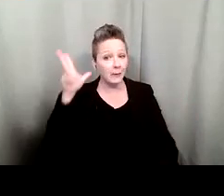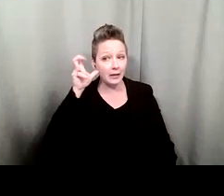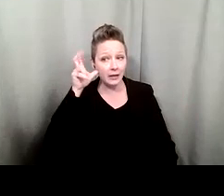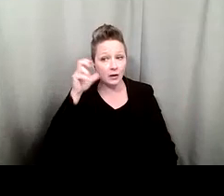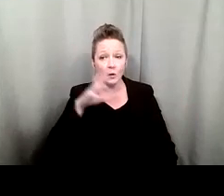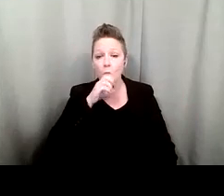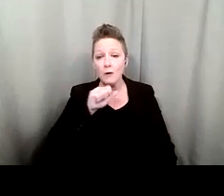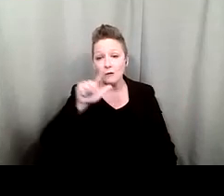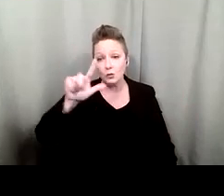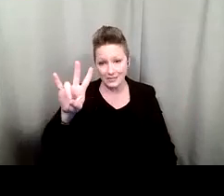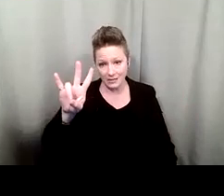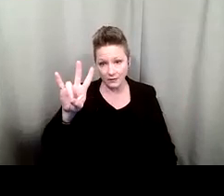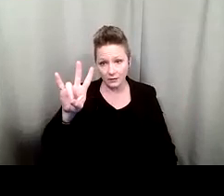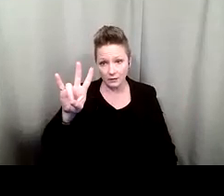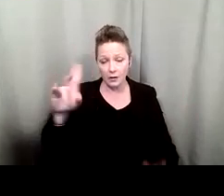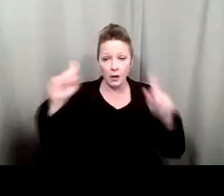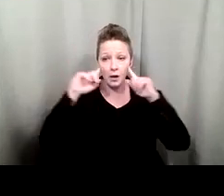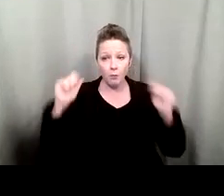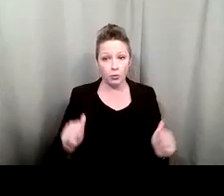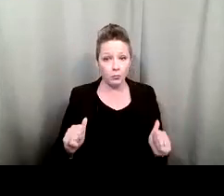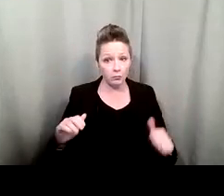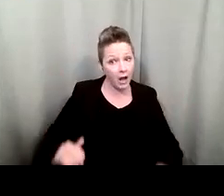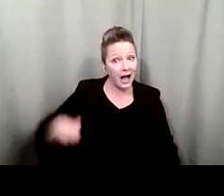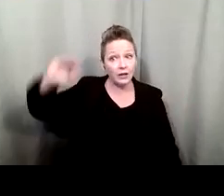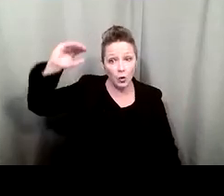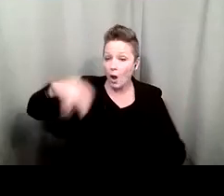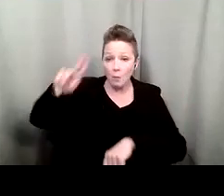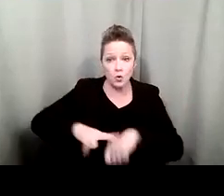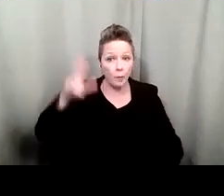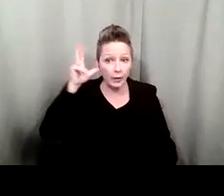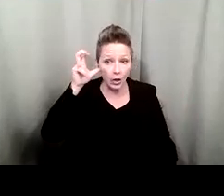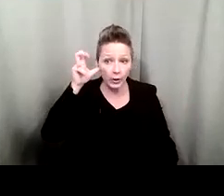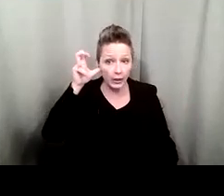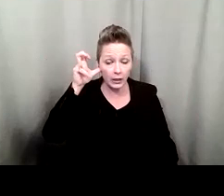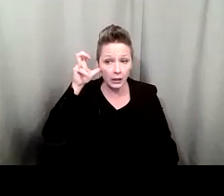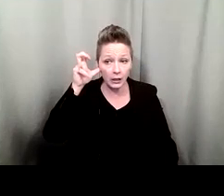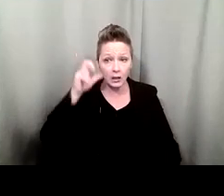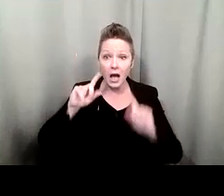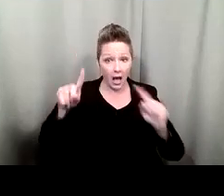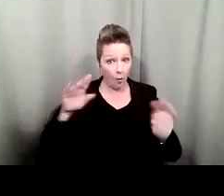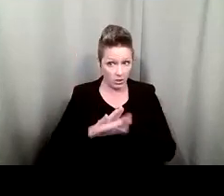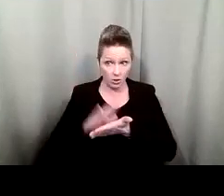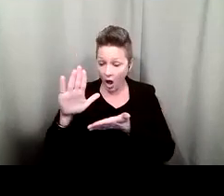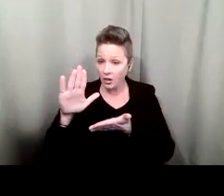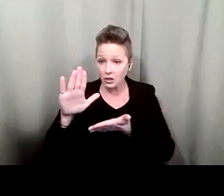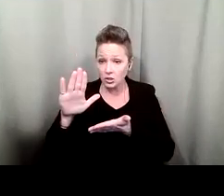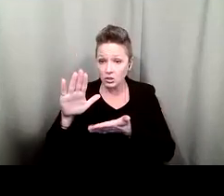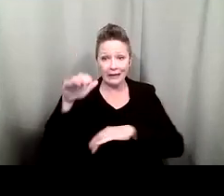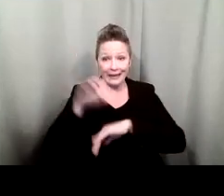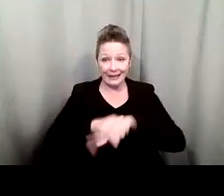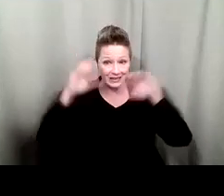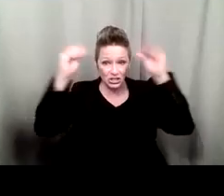27. i grew up normal hearing i went to college i was an english